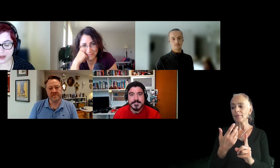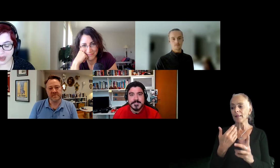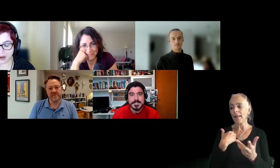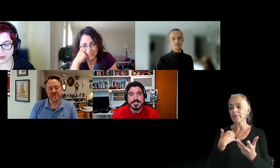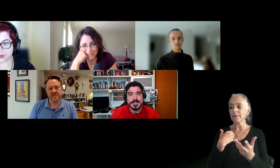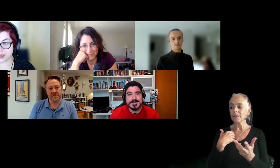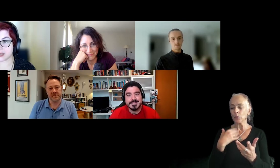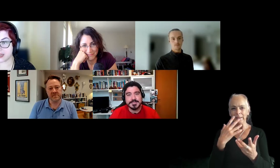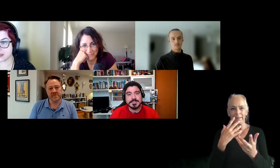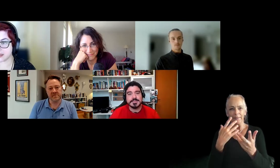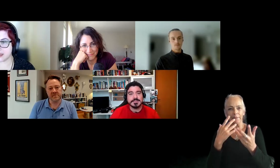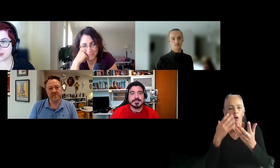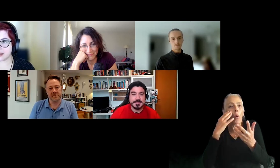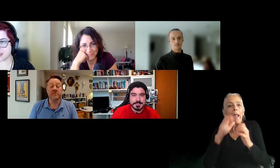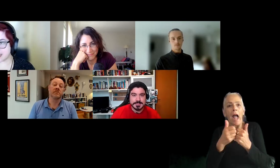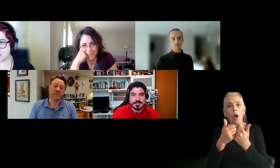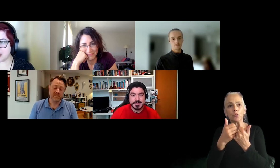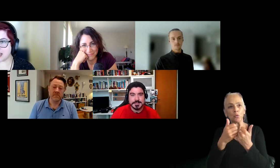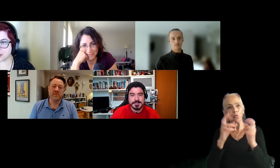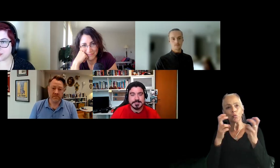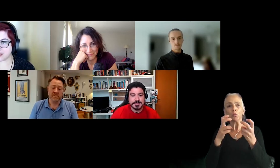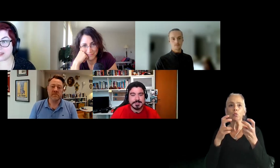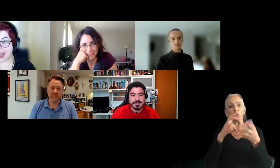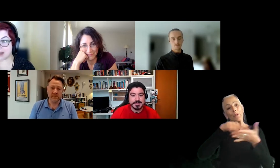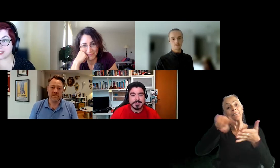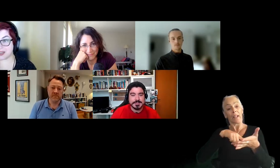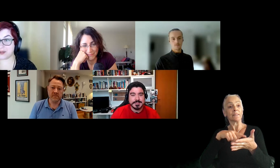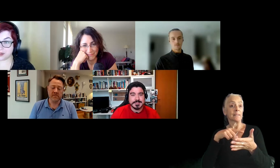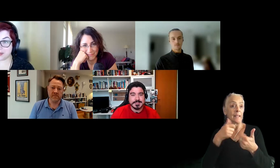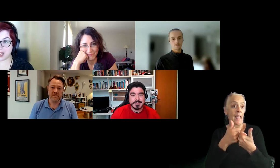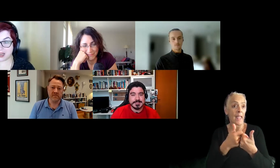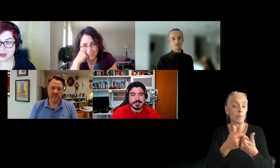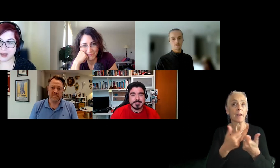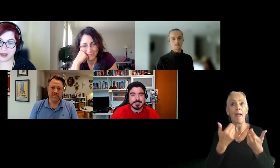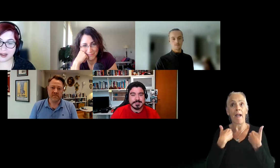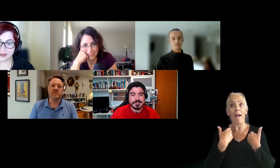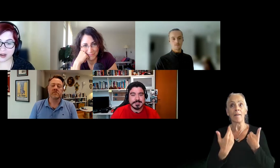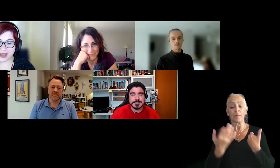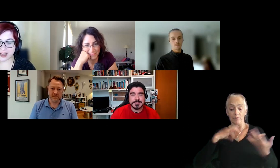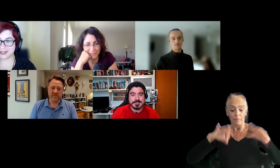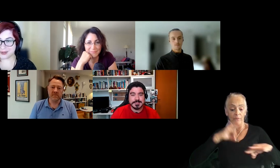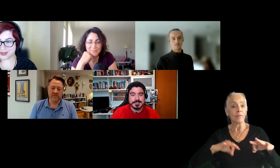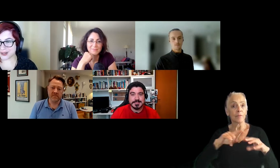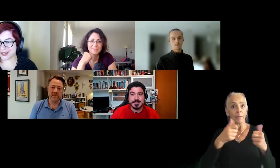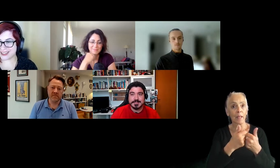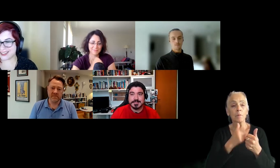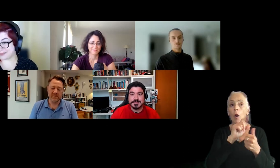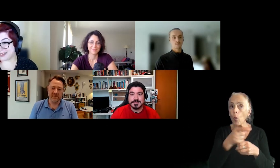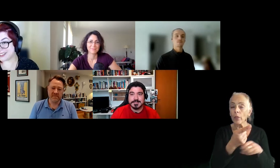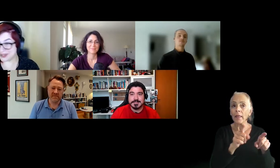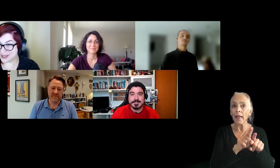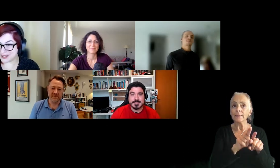tuning how to criticize that game and how to have the takeaways from that game. Uh, not as a user, only